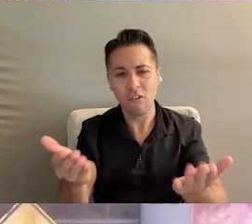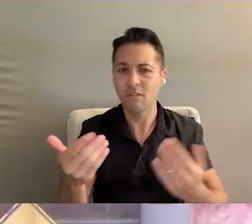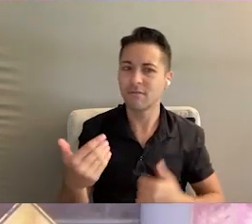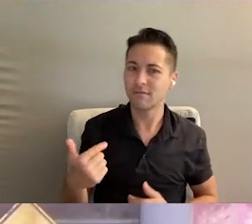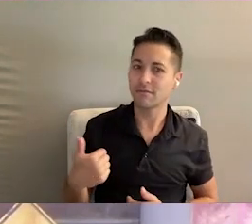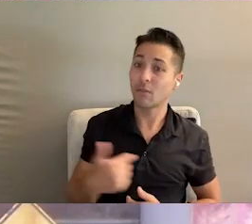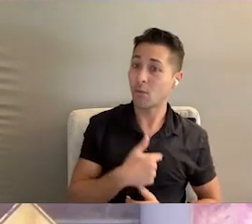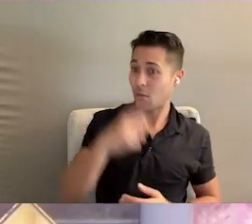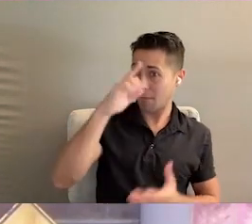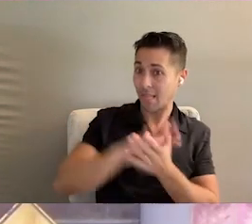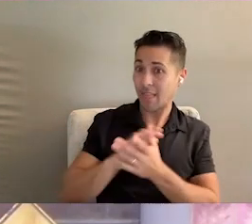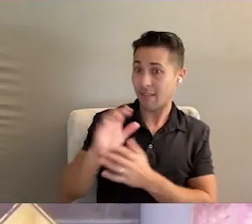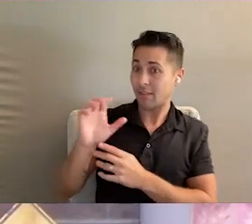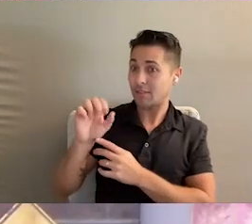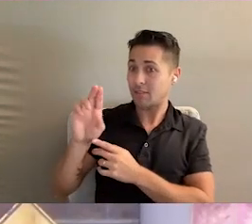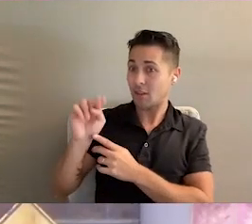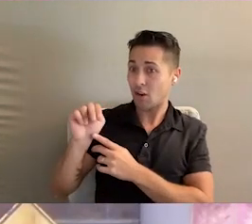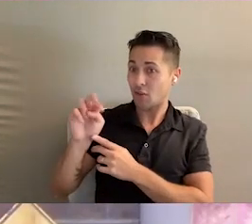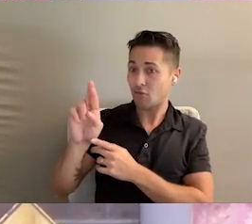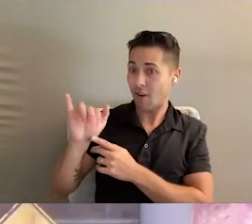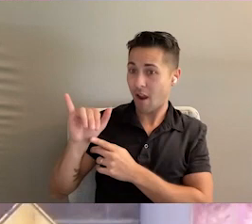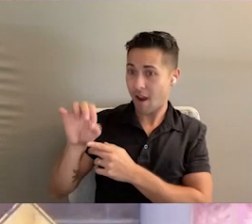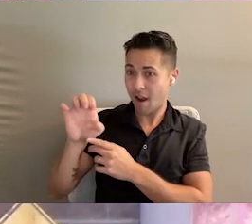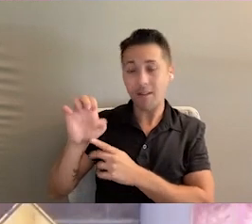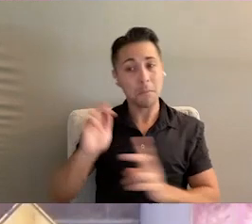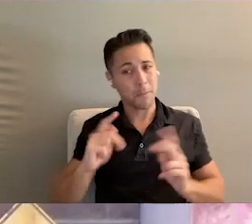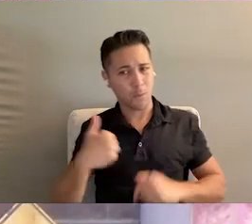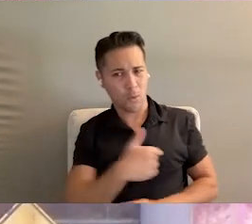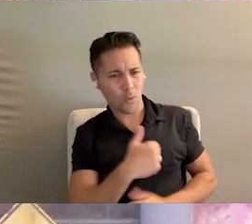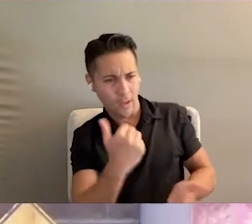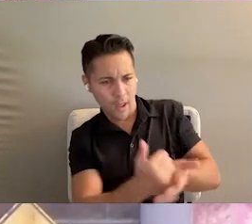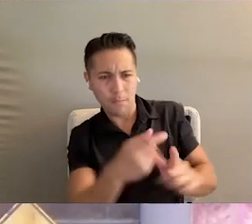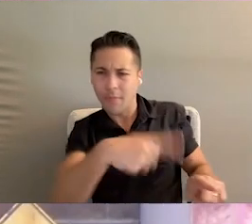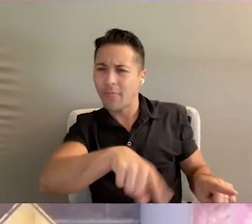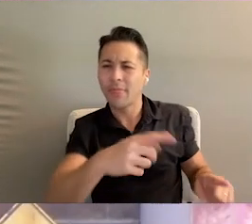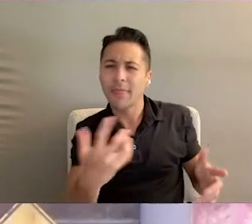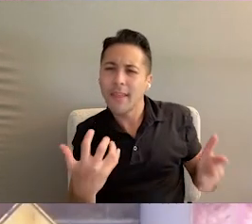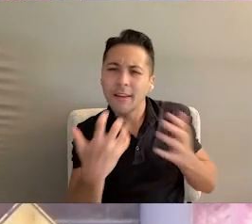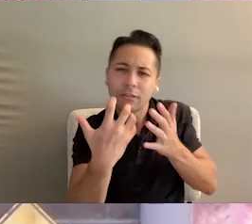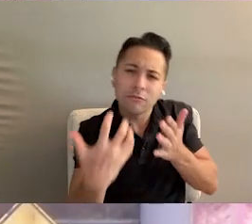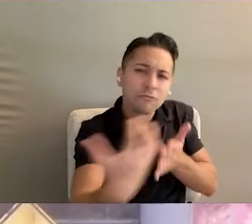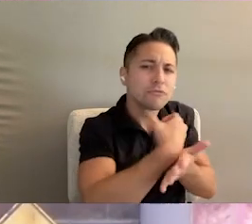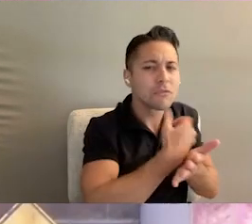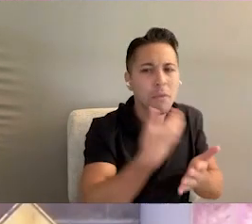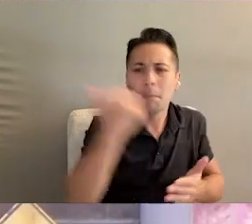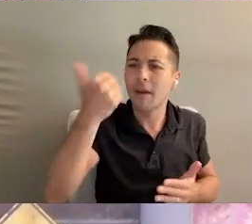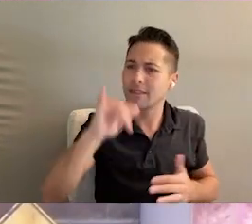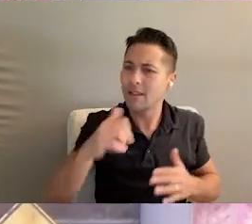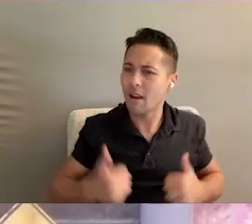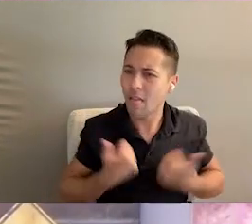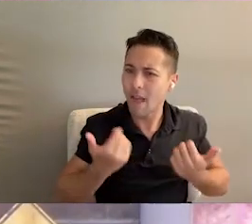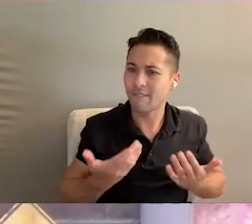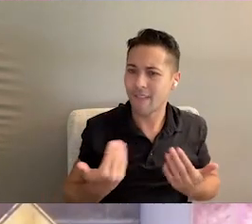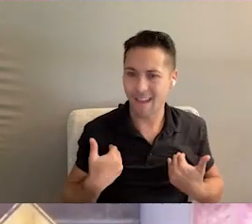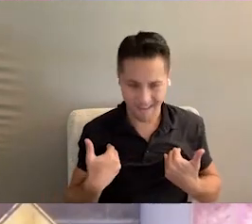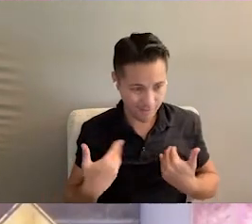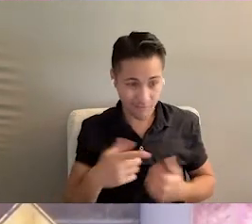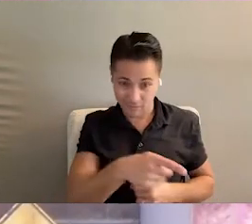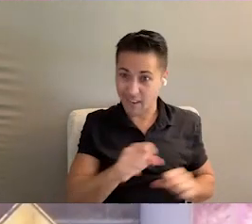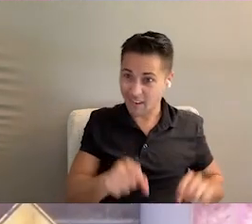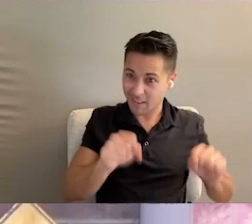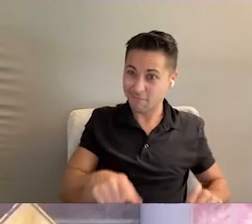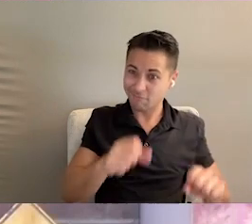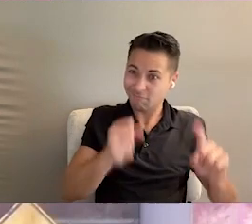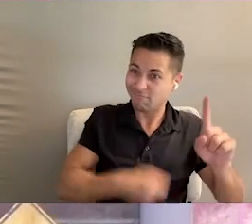We believe, at Sunrise, that the people we serve deserve the best that life has to offer, so that they're able